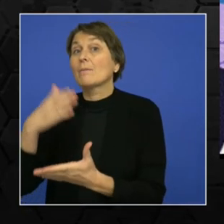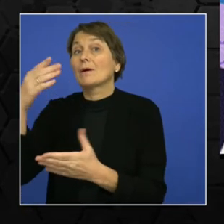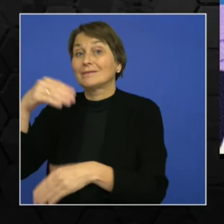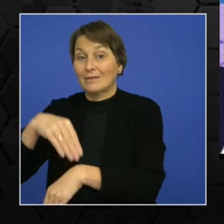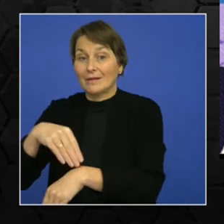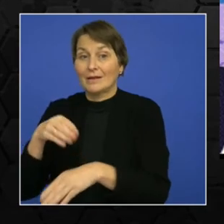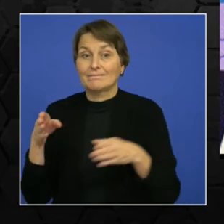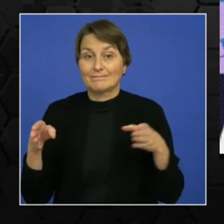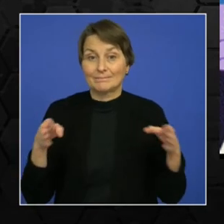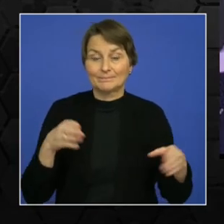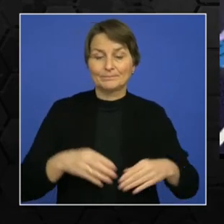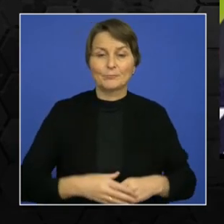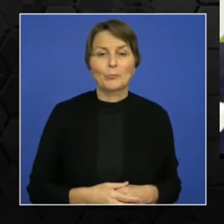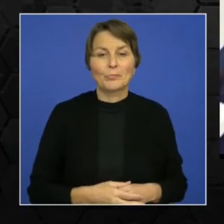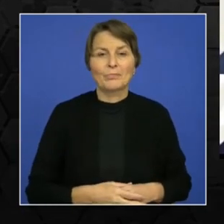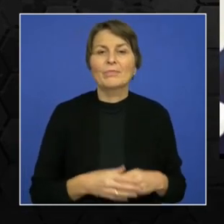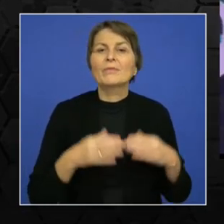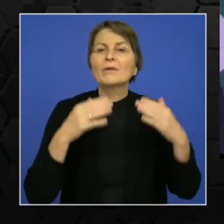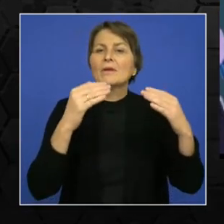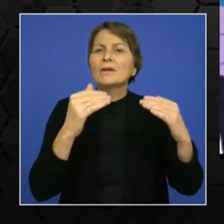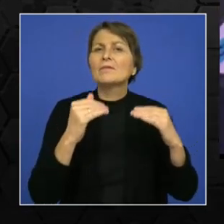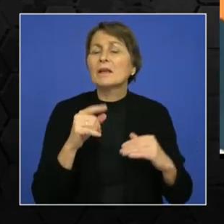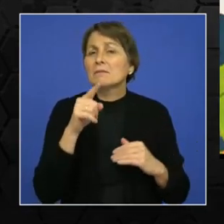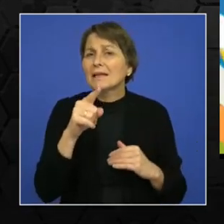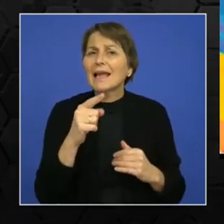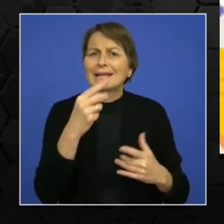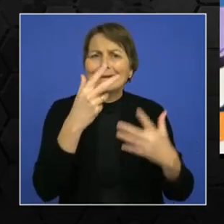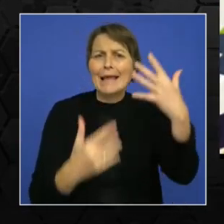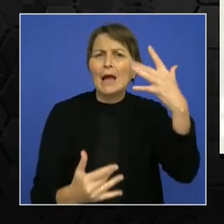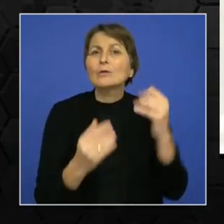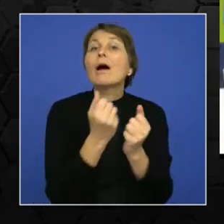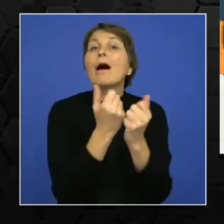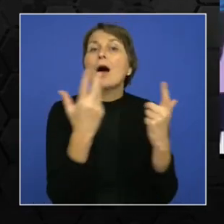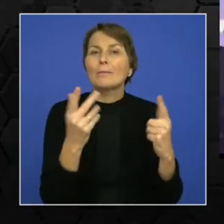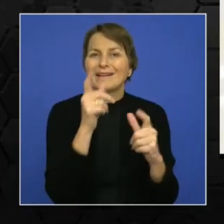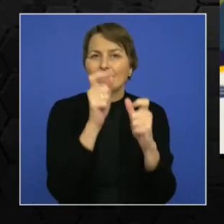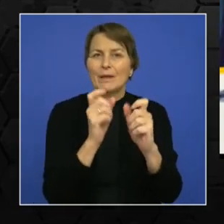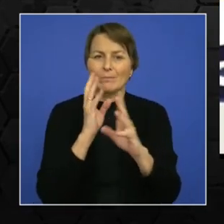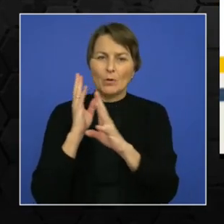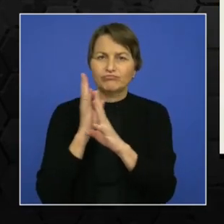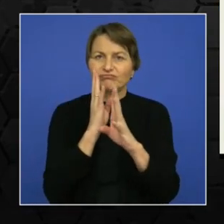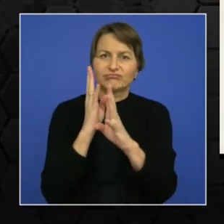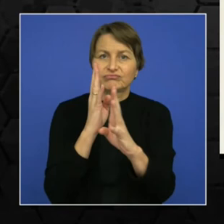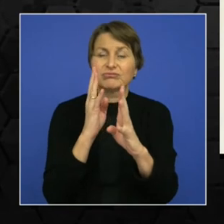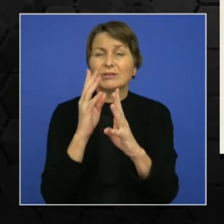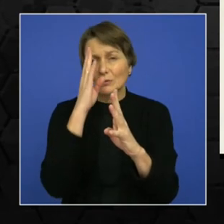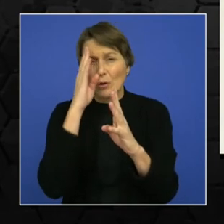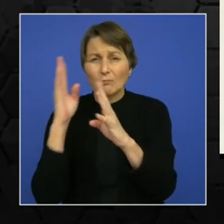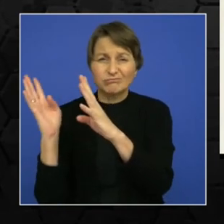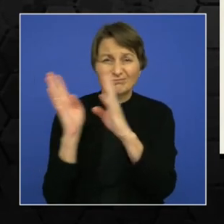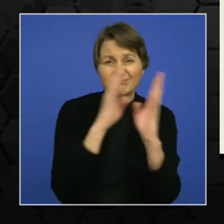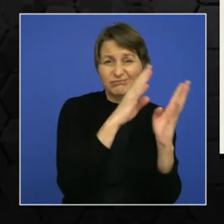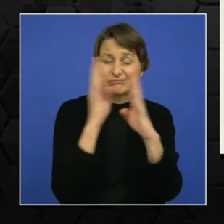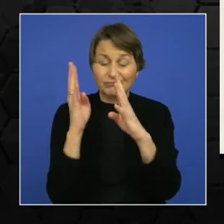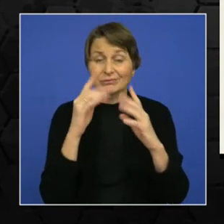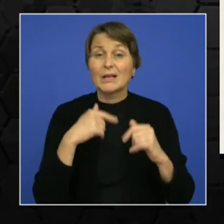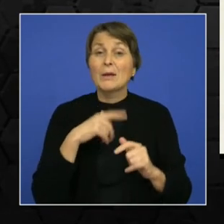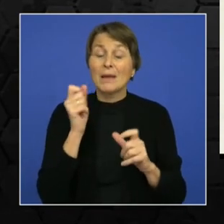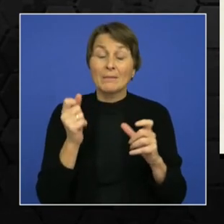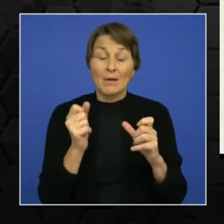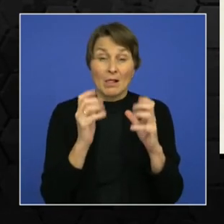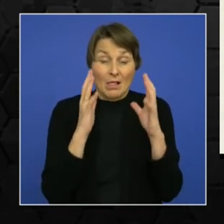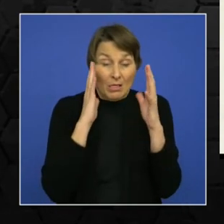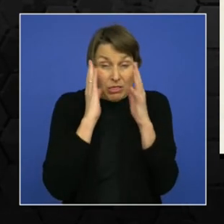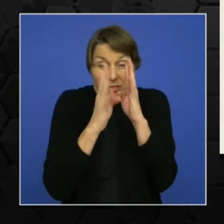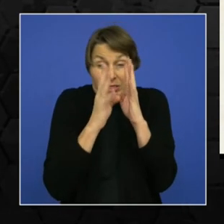Next up, have automatic passenger counters and over clouding is a very major problem in public transportation. This agitates passengers and they choose